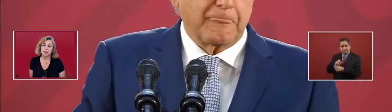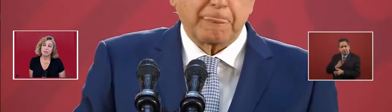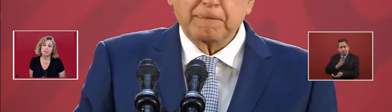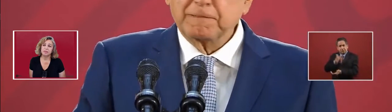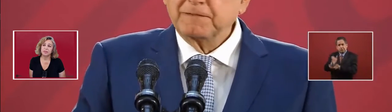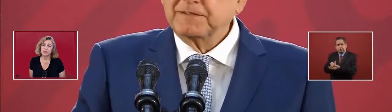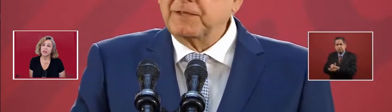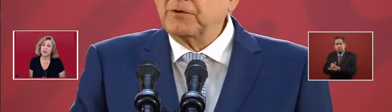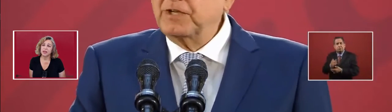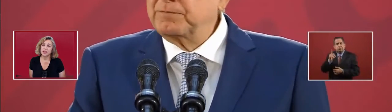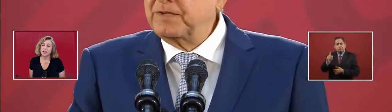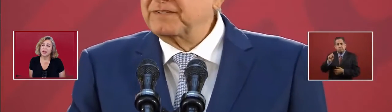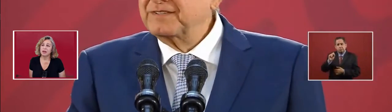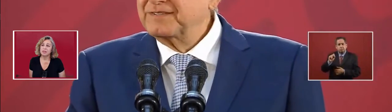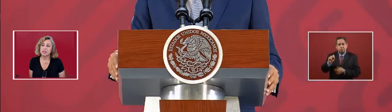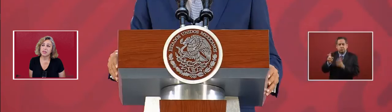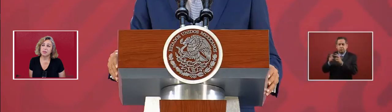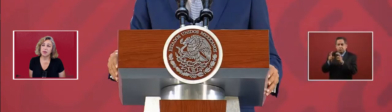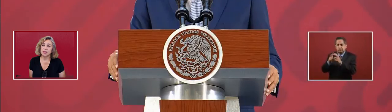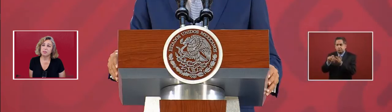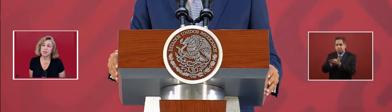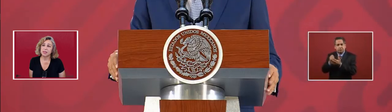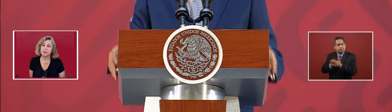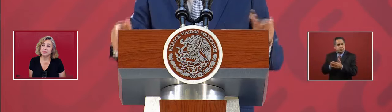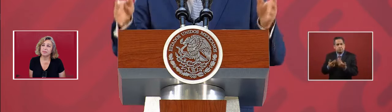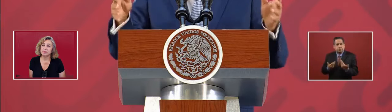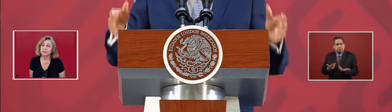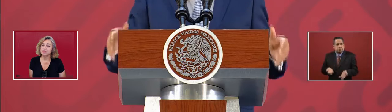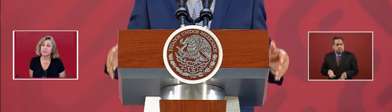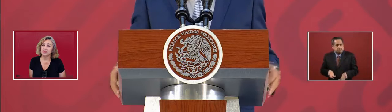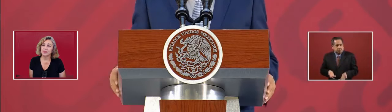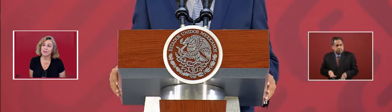weekend. I was in Tamaulipas.